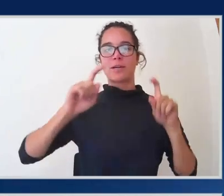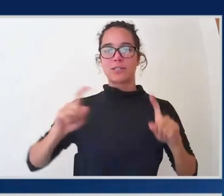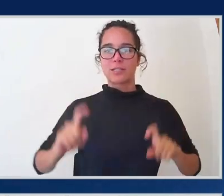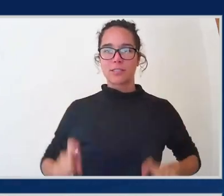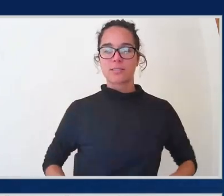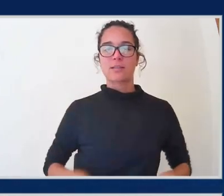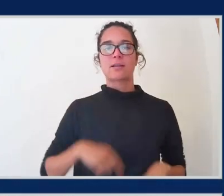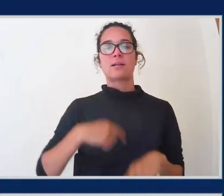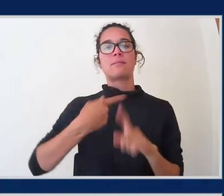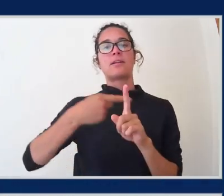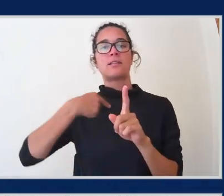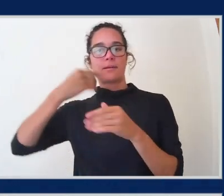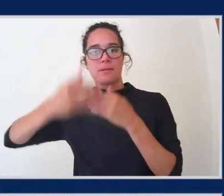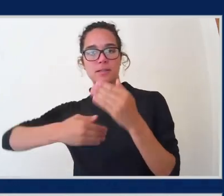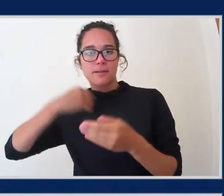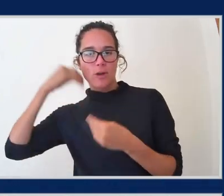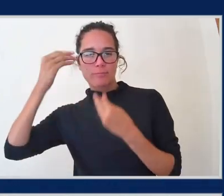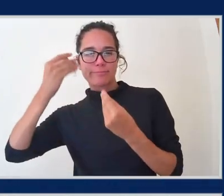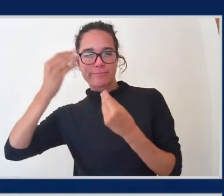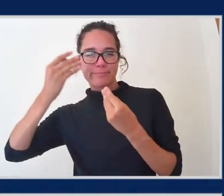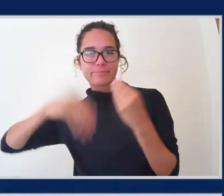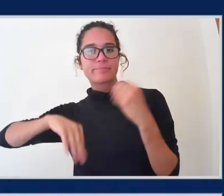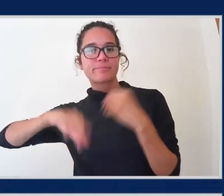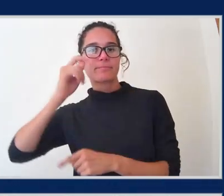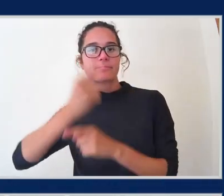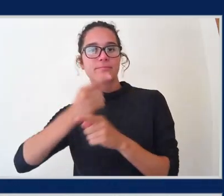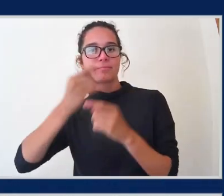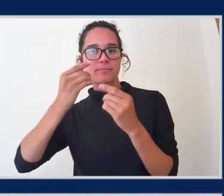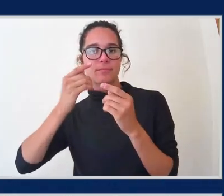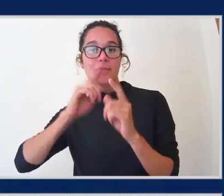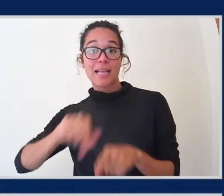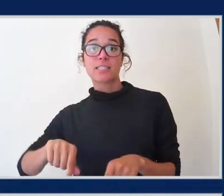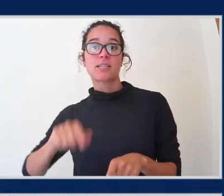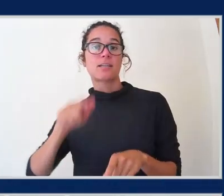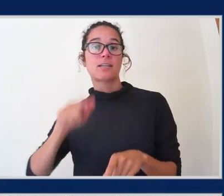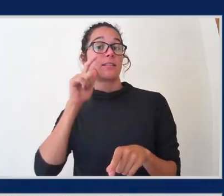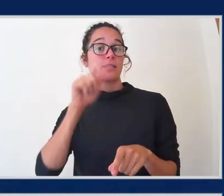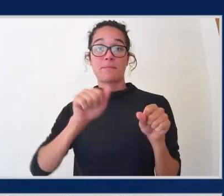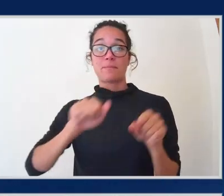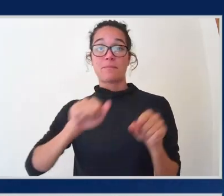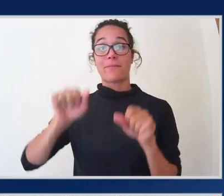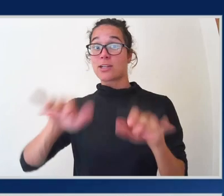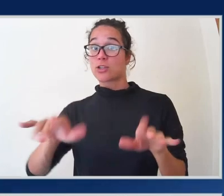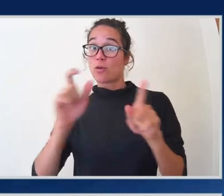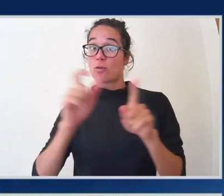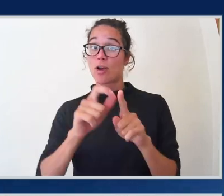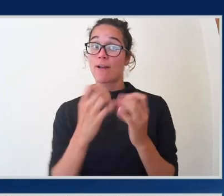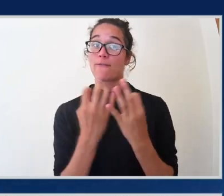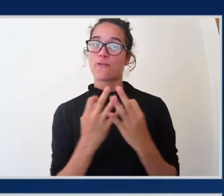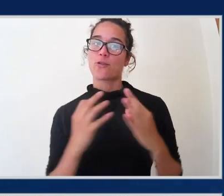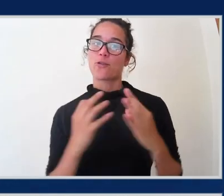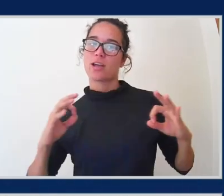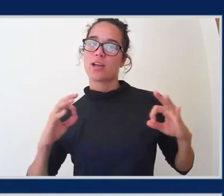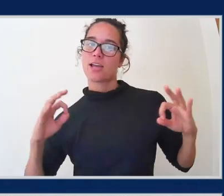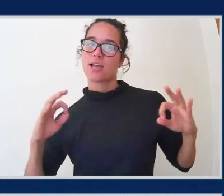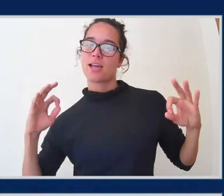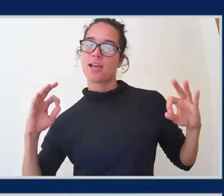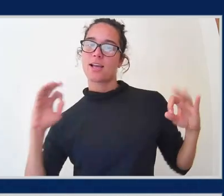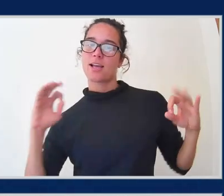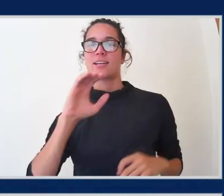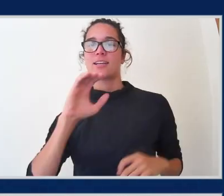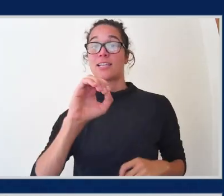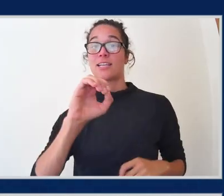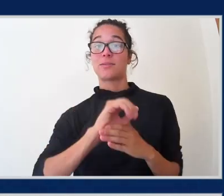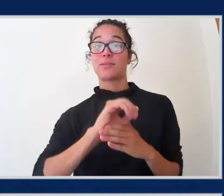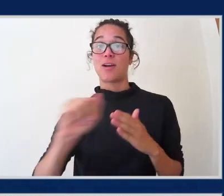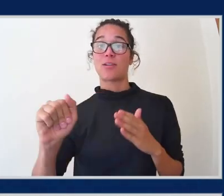this magical word keeps appearing, which is a $0 cost. Free 99. It's not even, it's not even 99. It's just free. It's just free. It's